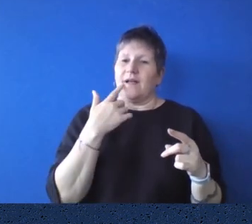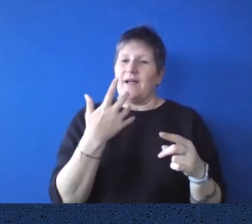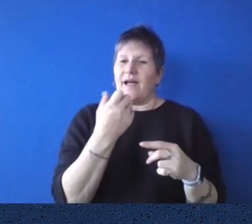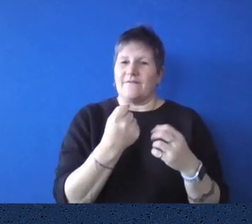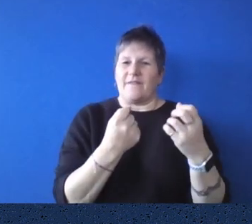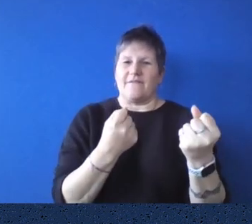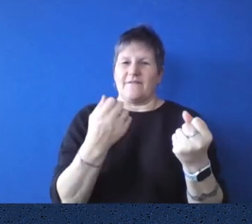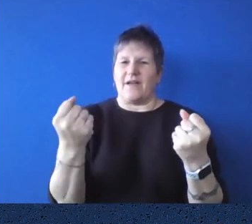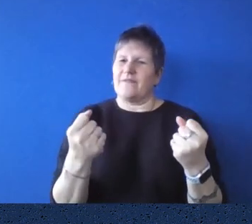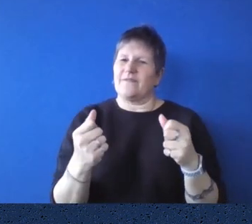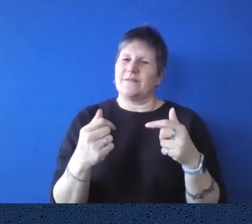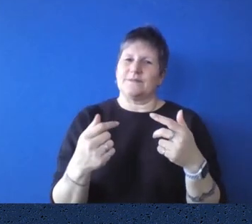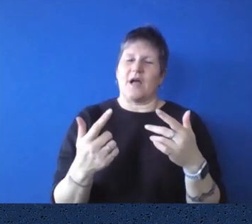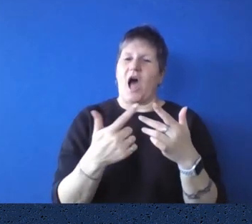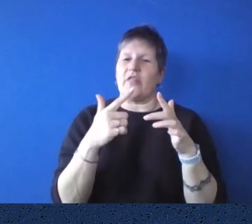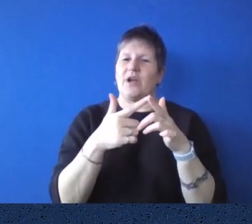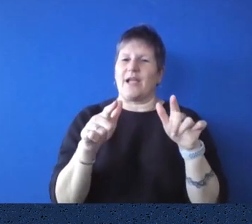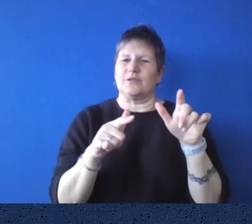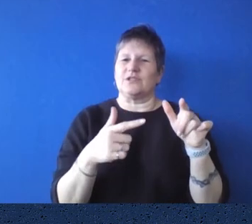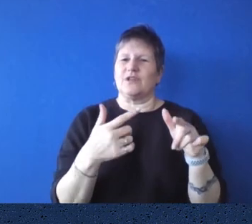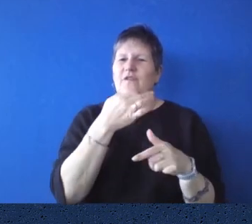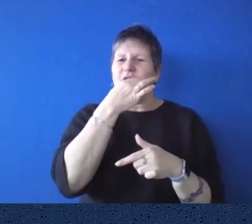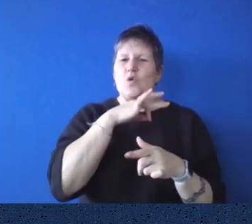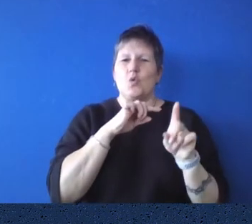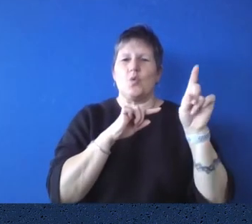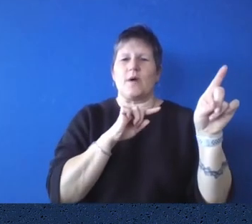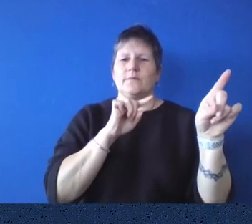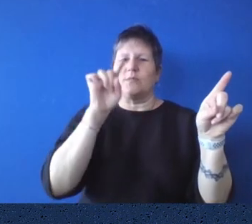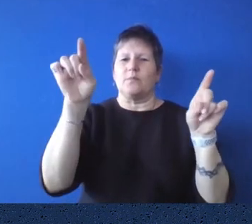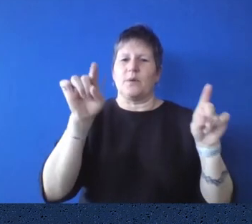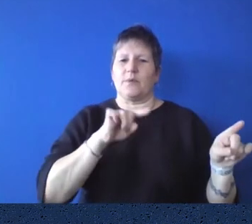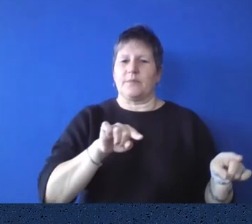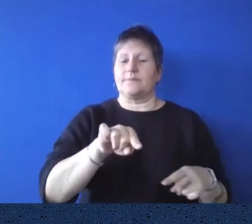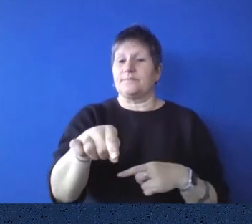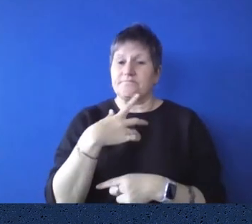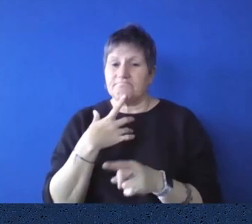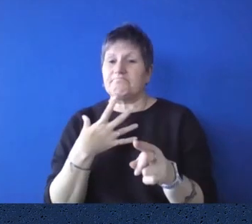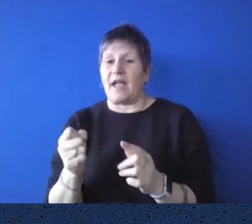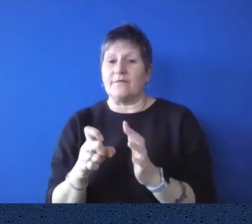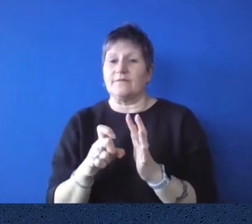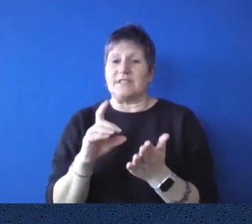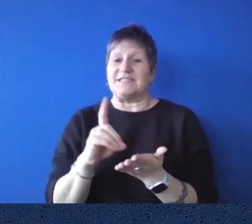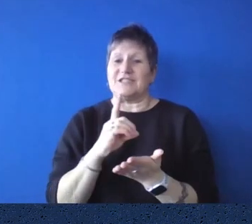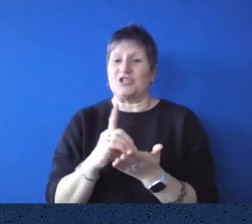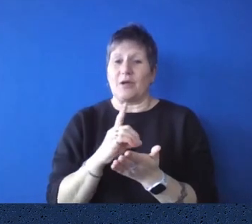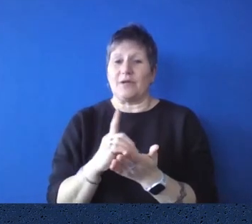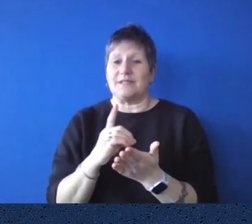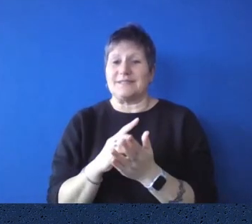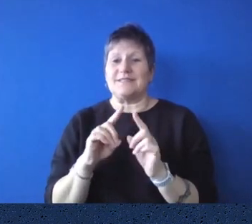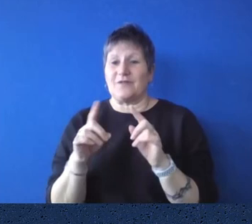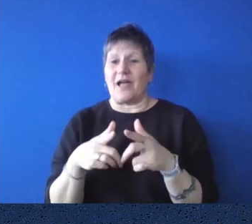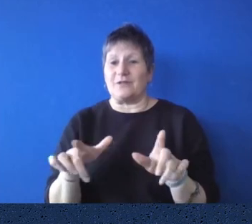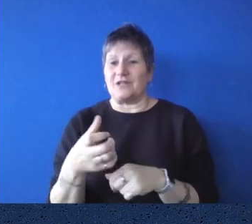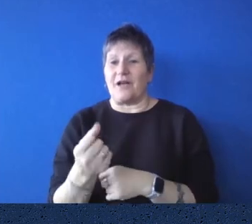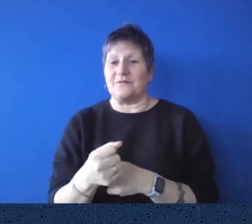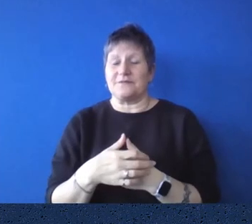it's not, not very large. Got a couple of dictionaries in other languages. Yeah. And, and do they